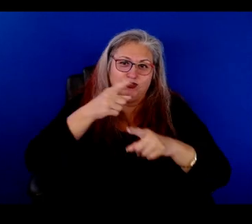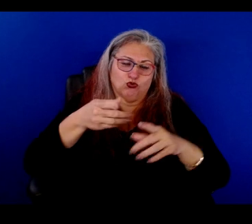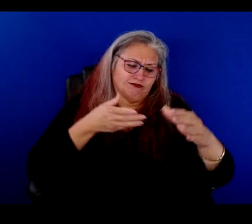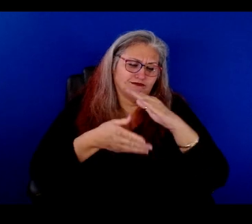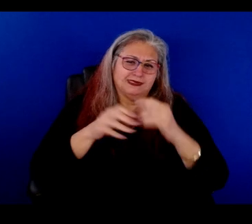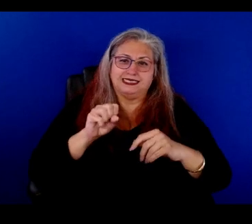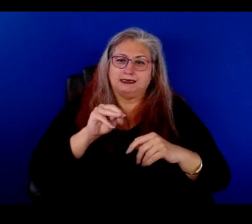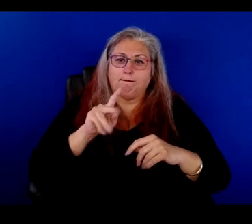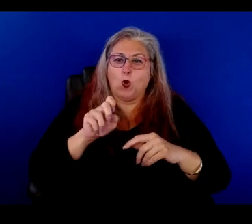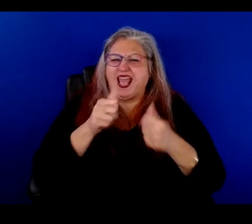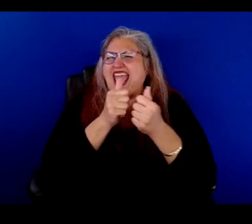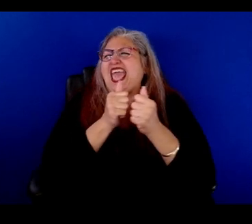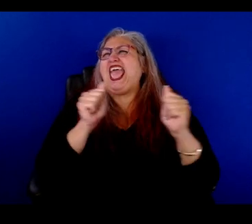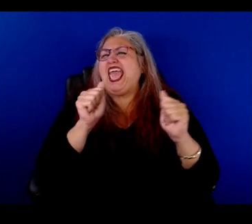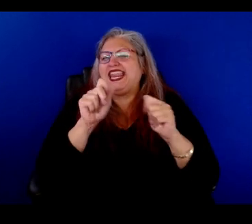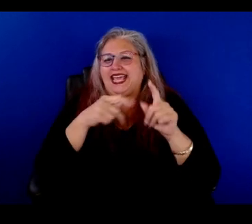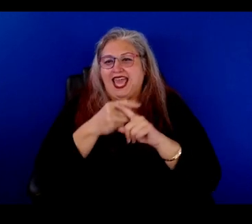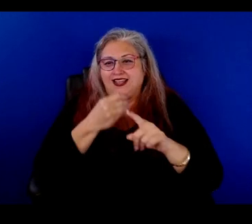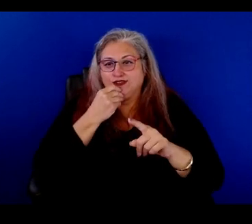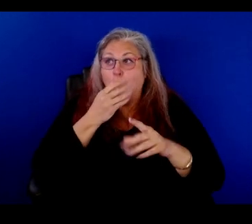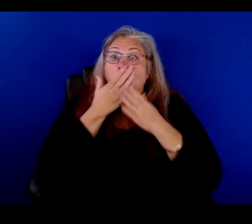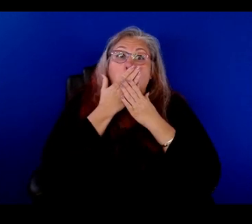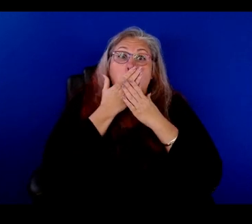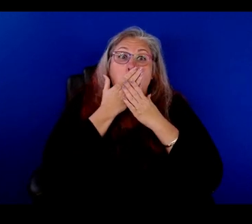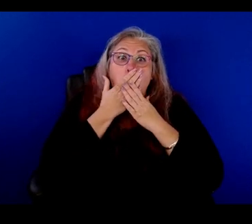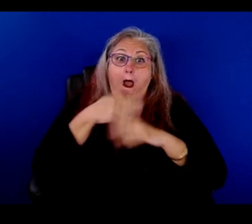you can smoke anything. Well, Oh, did I say that?